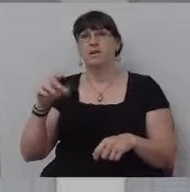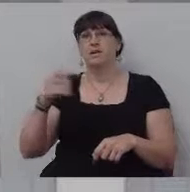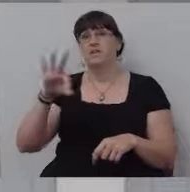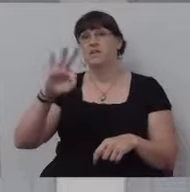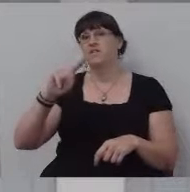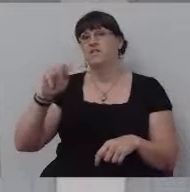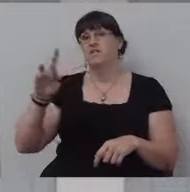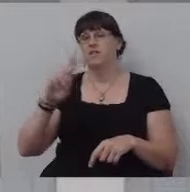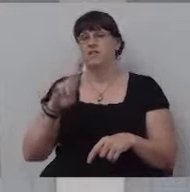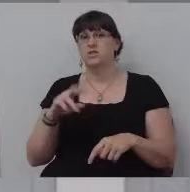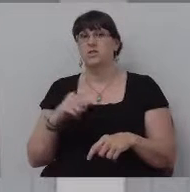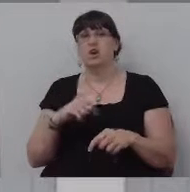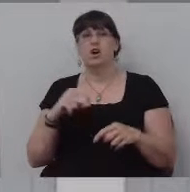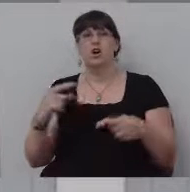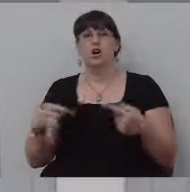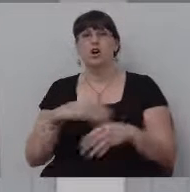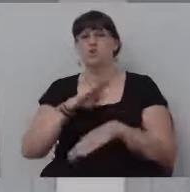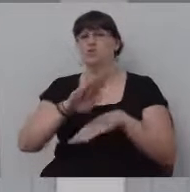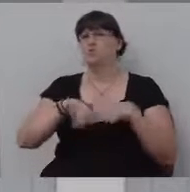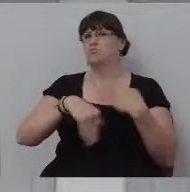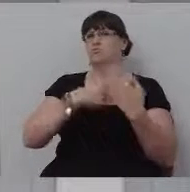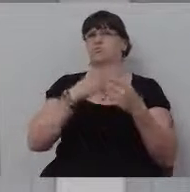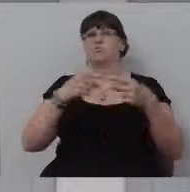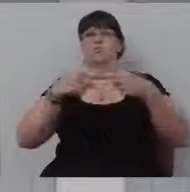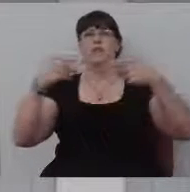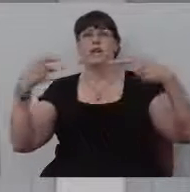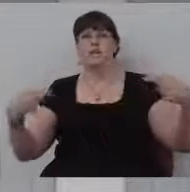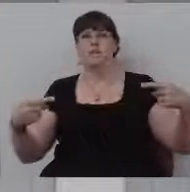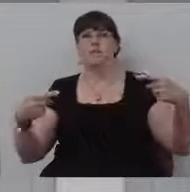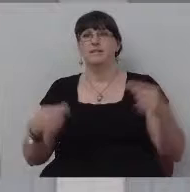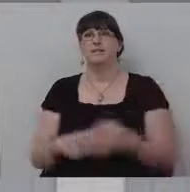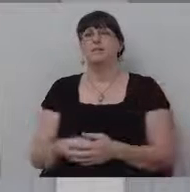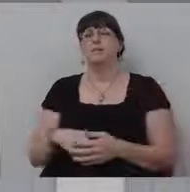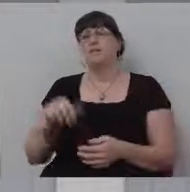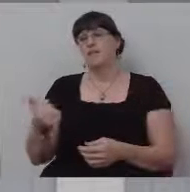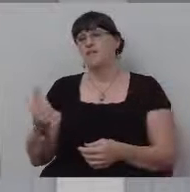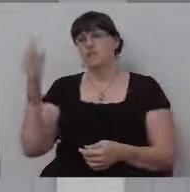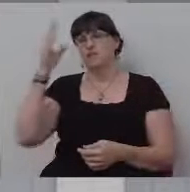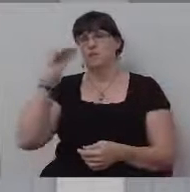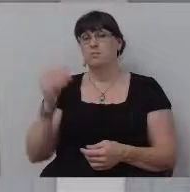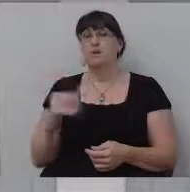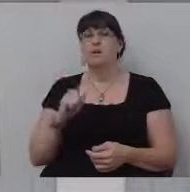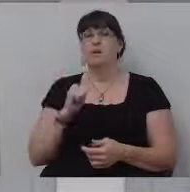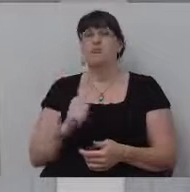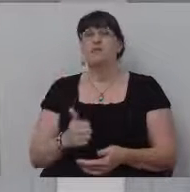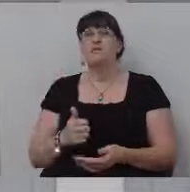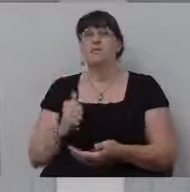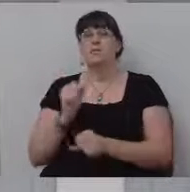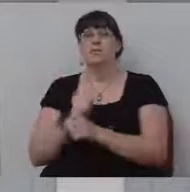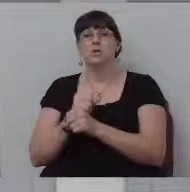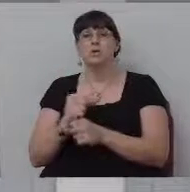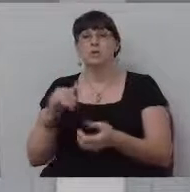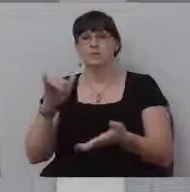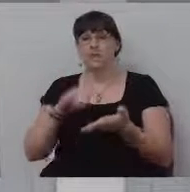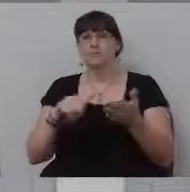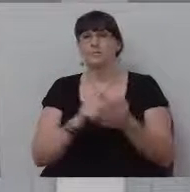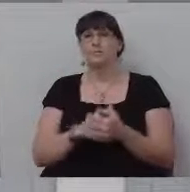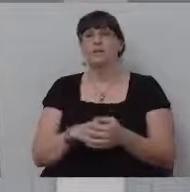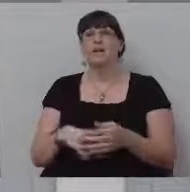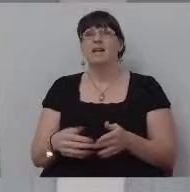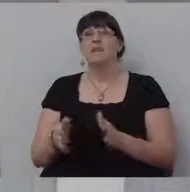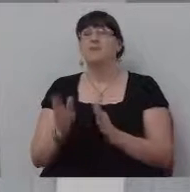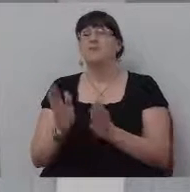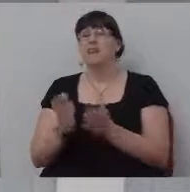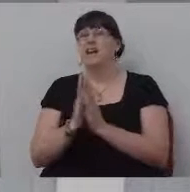enemies. And Buck was a pipe fitter helper. And, um, Buck would ask, he would ask pastor some of the stupidest questions. In fact,